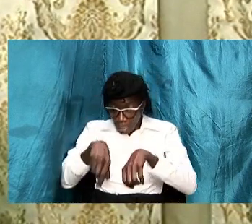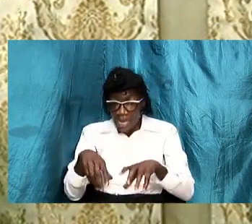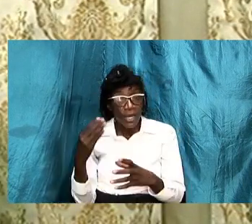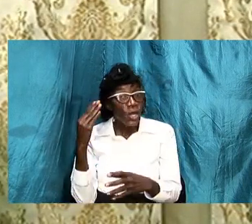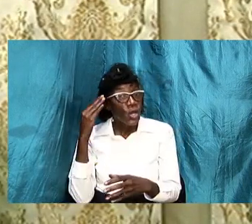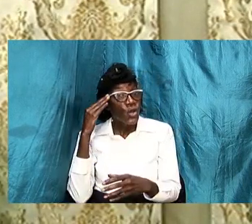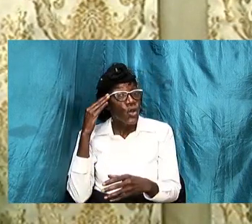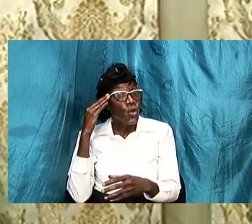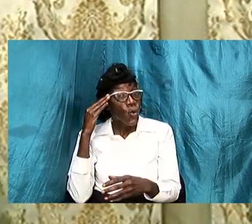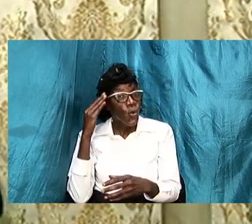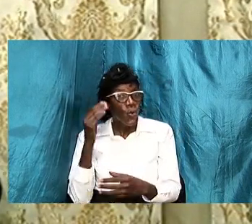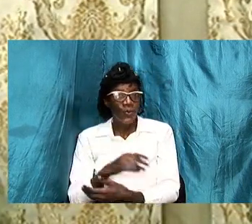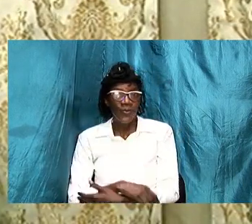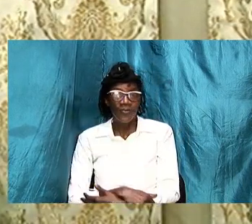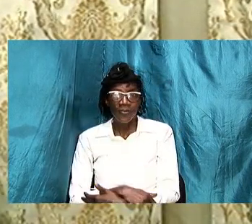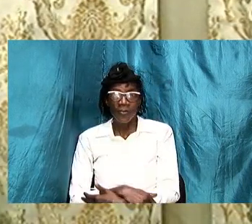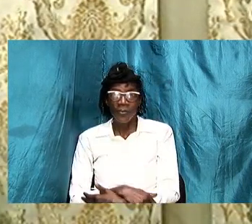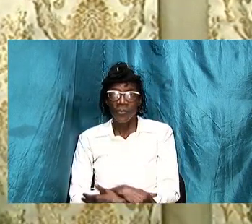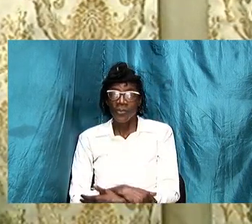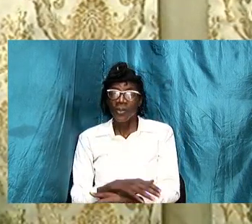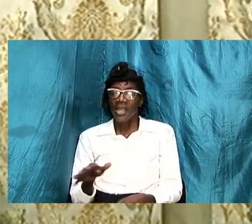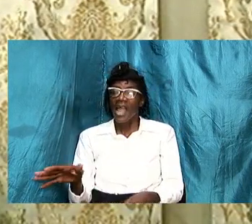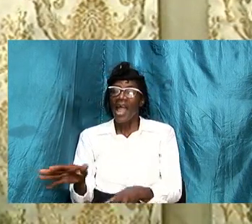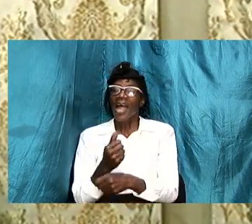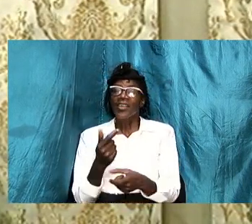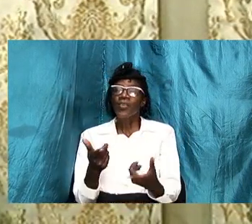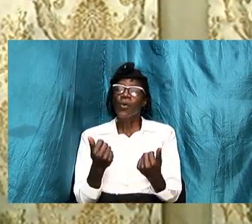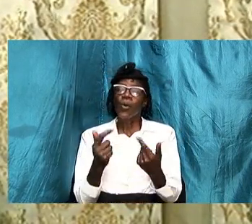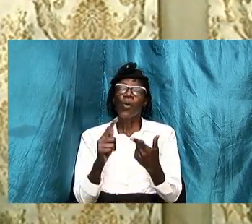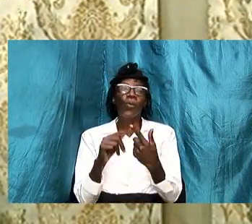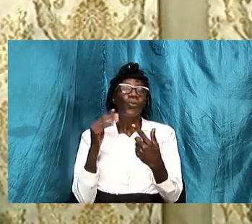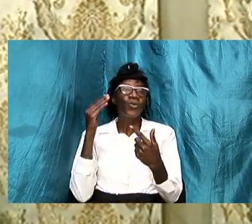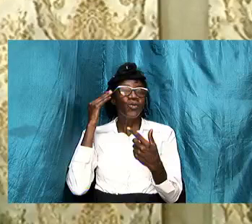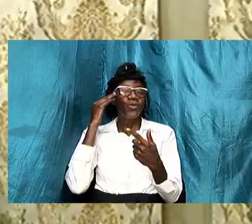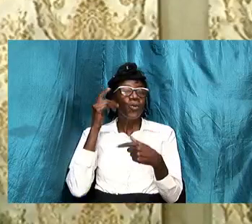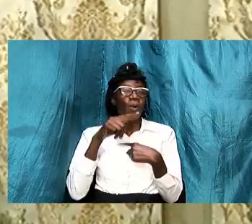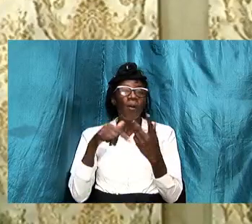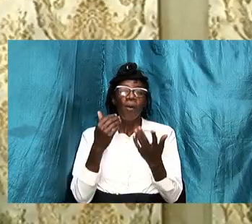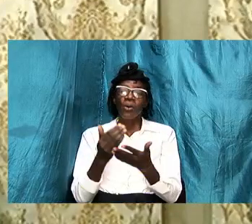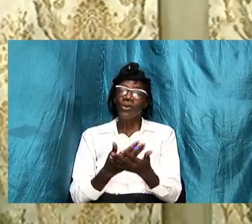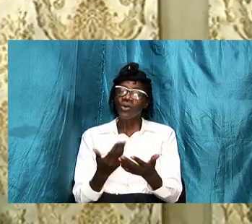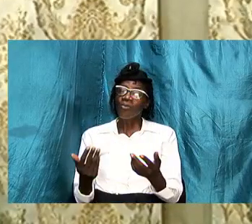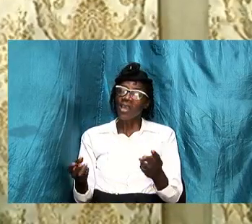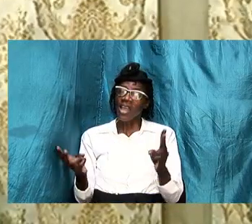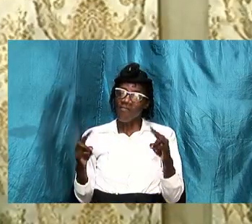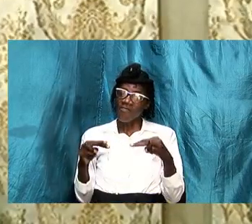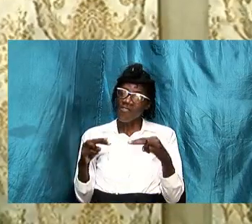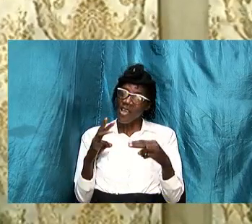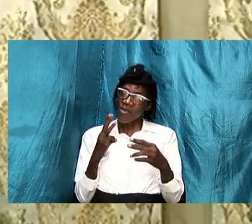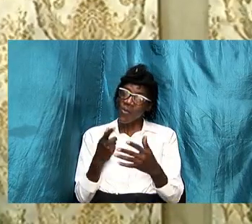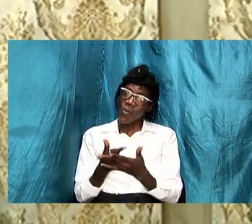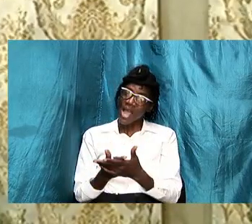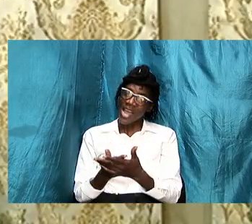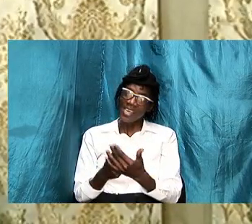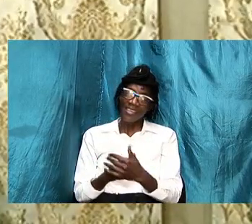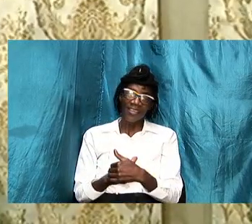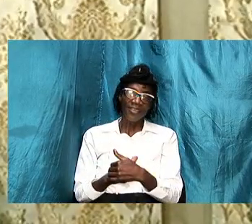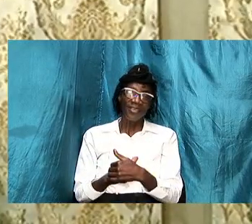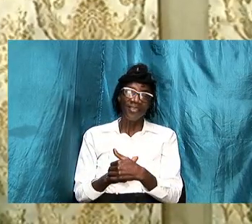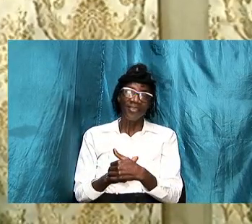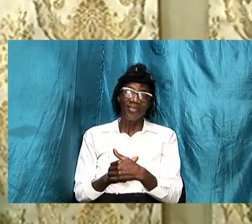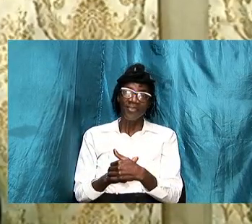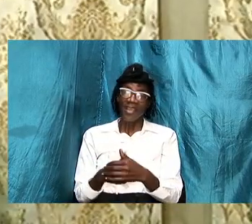yes and to come to know about something very well any one of these